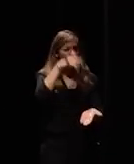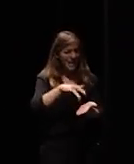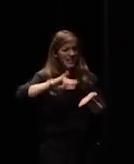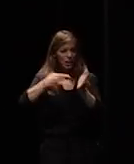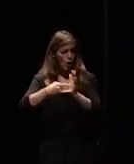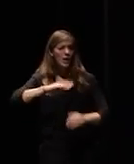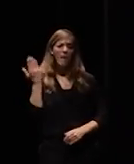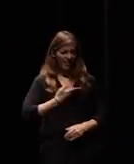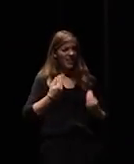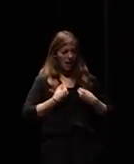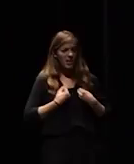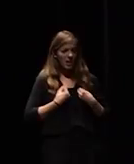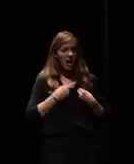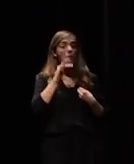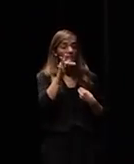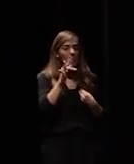we like